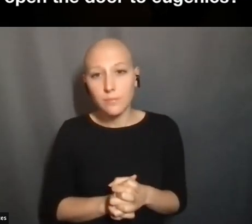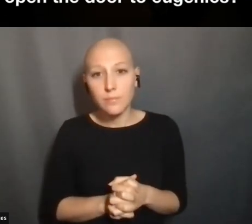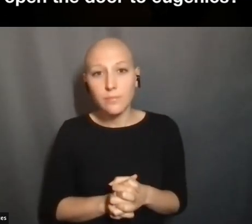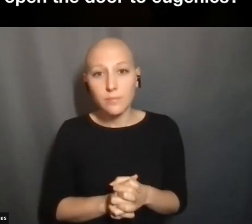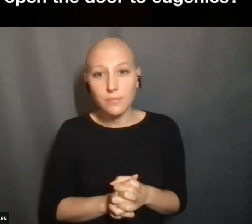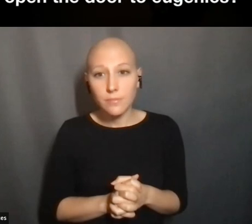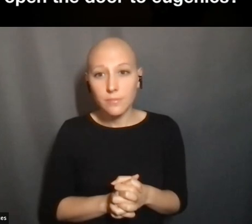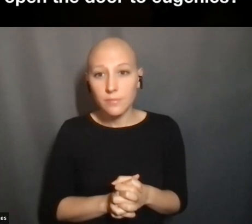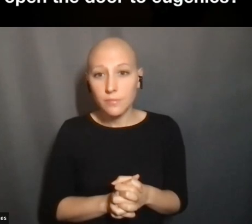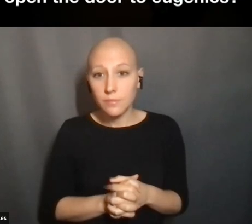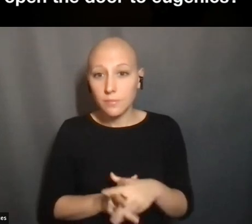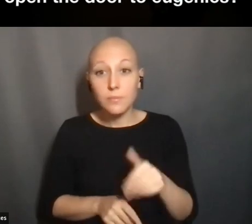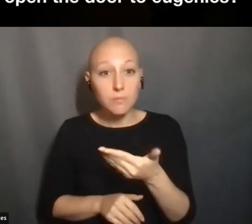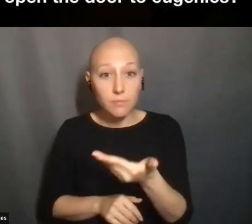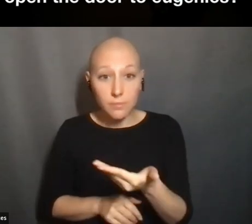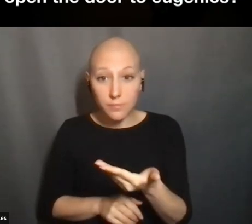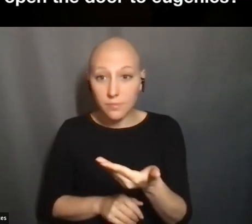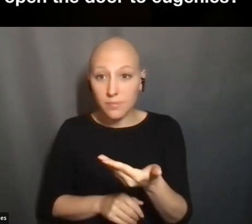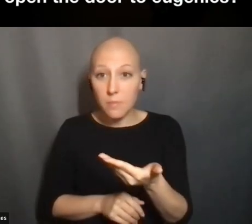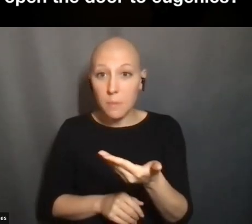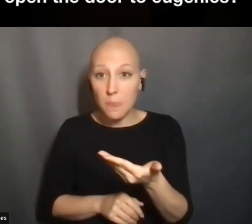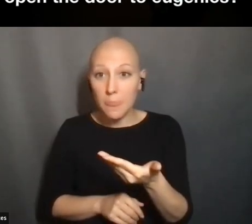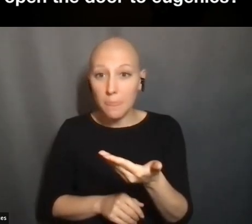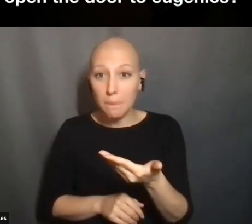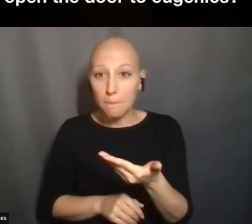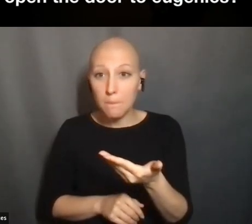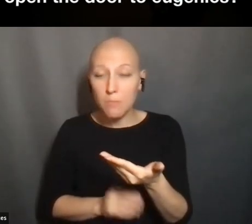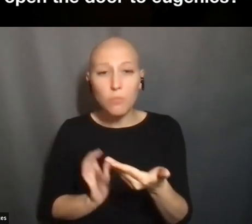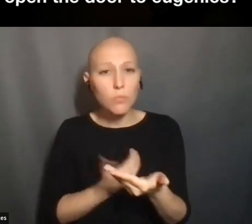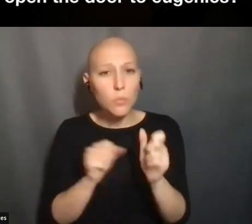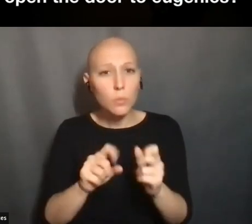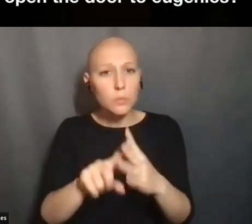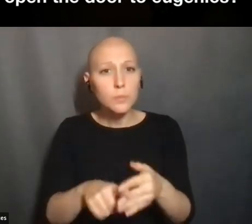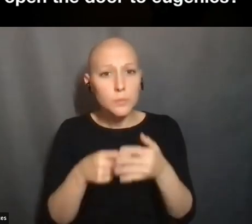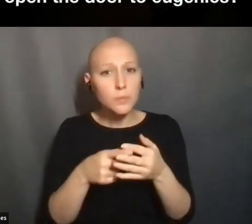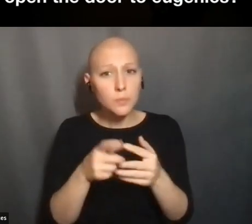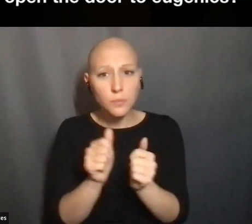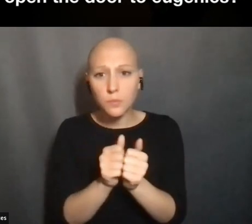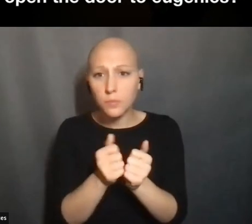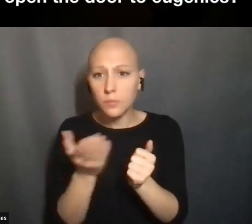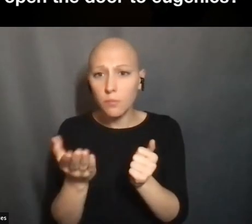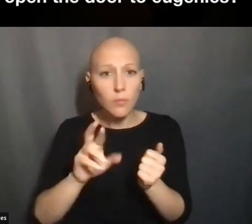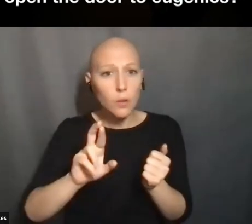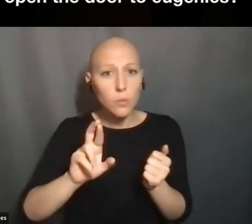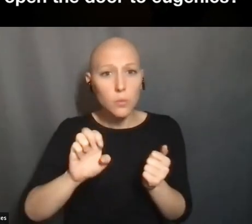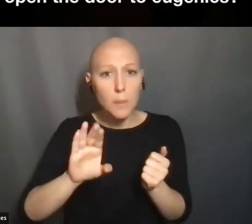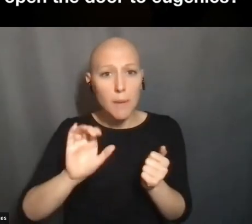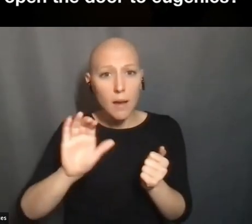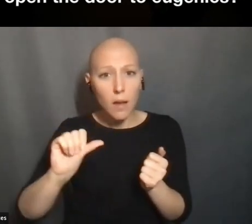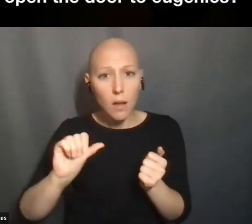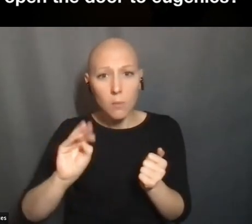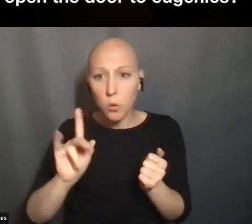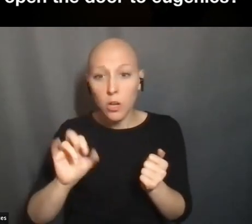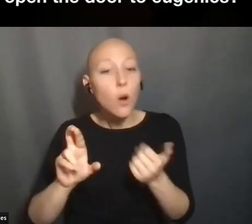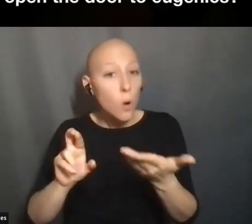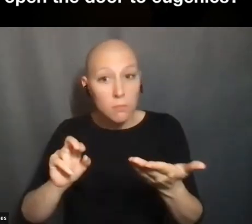SO WHY DON'T YOU COME ON IN AND WE CAN START WITH REBECCA MULLER IF YOU LIKE OR MICHAEL